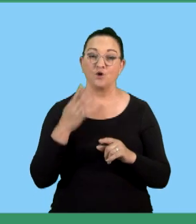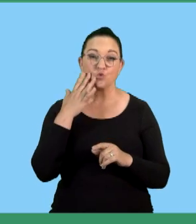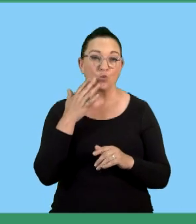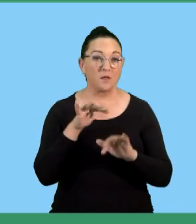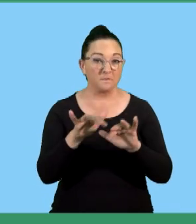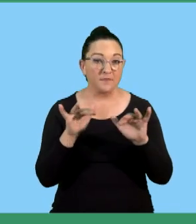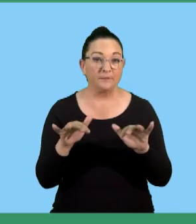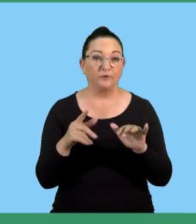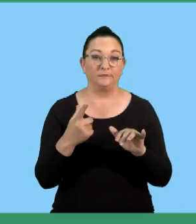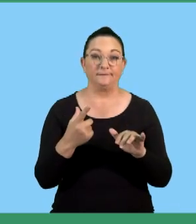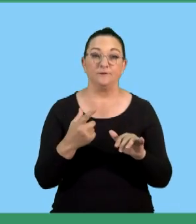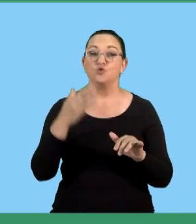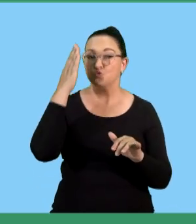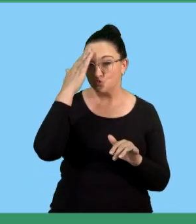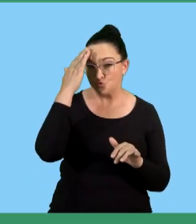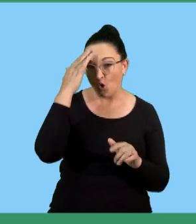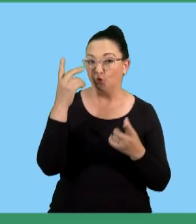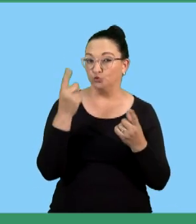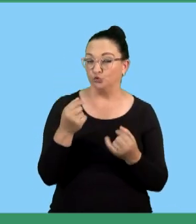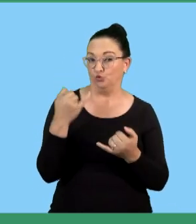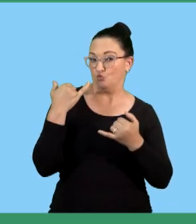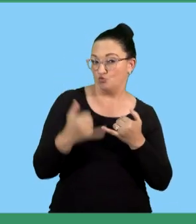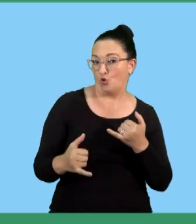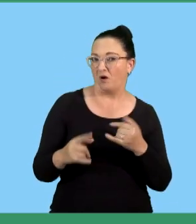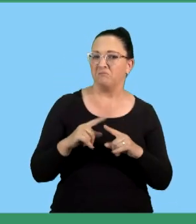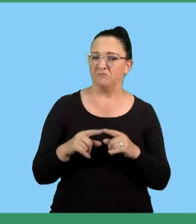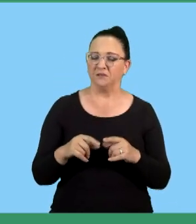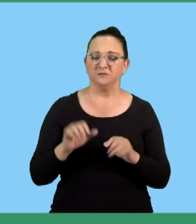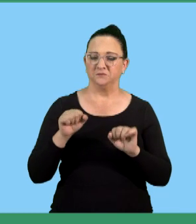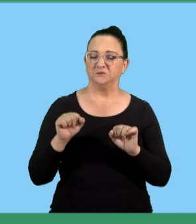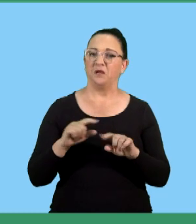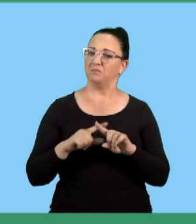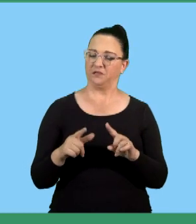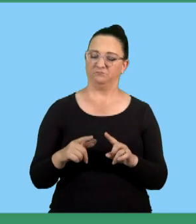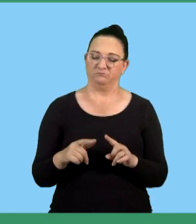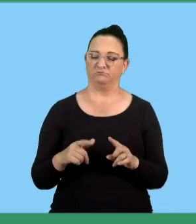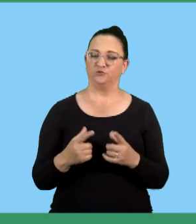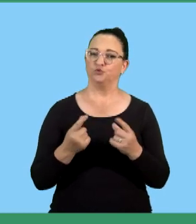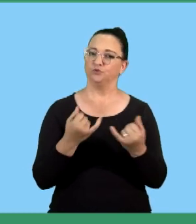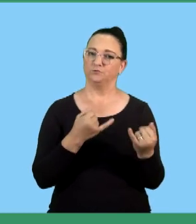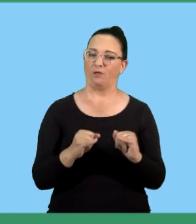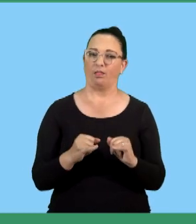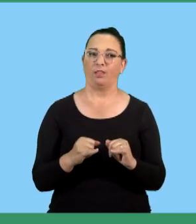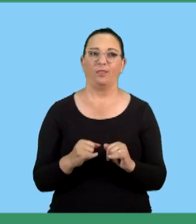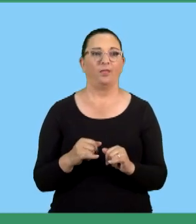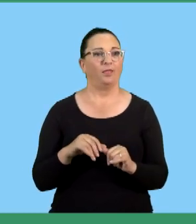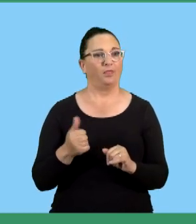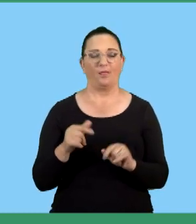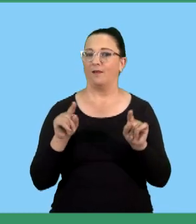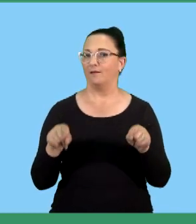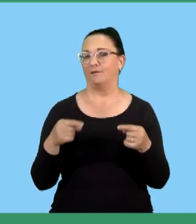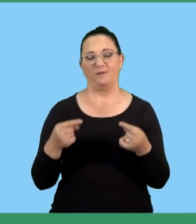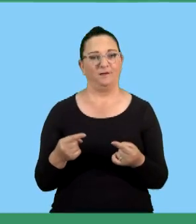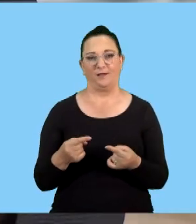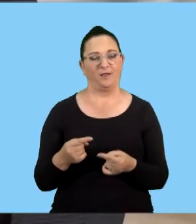willful misconduct. So if you got injured by due to negligence maybe, or you knew very well that you're not supposed to come into